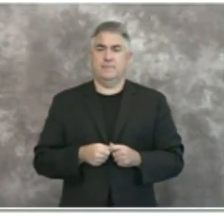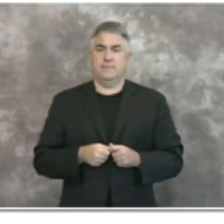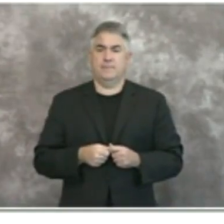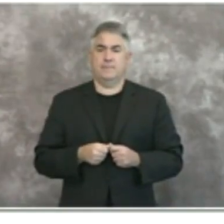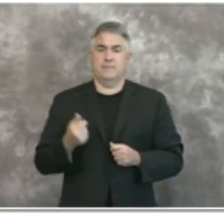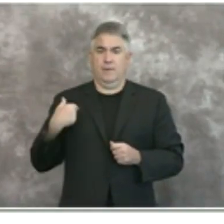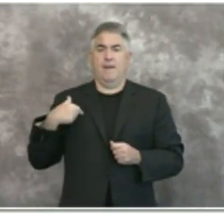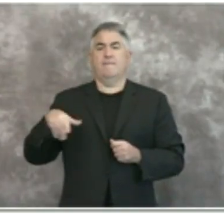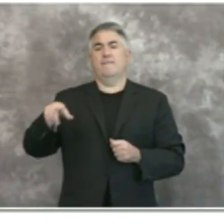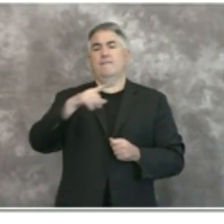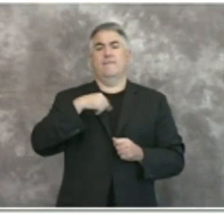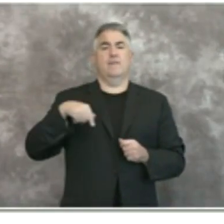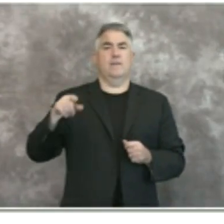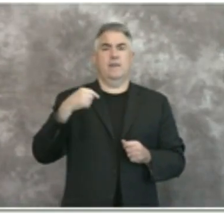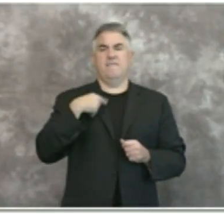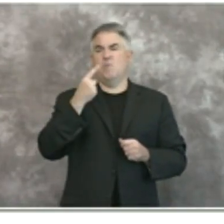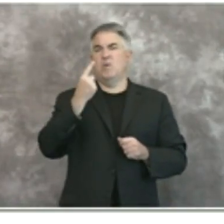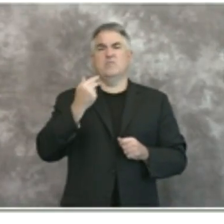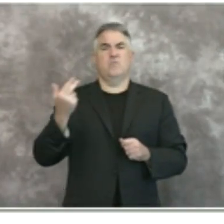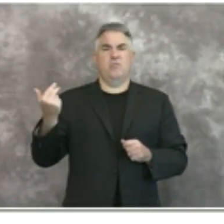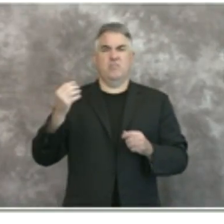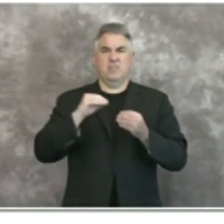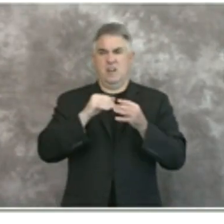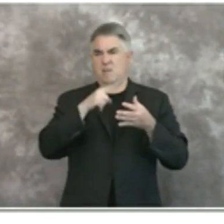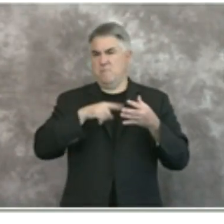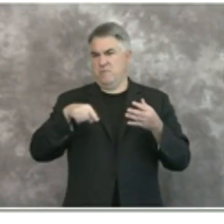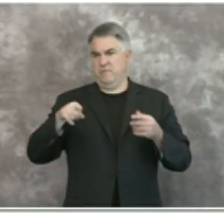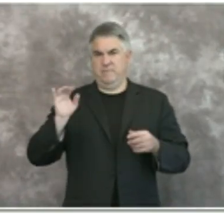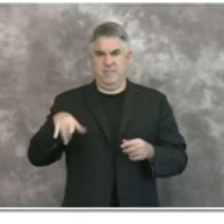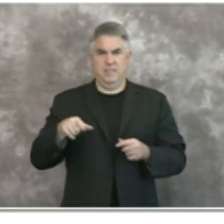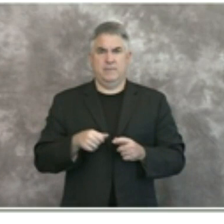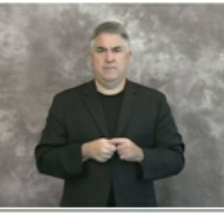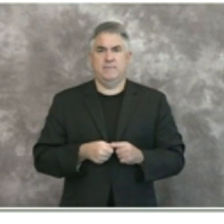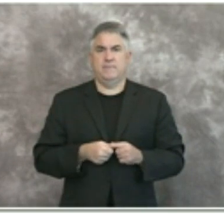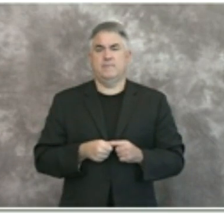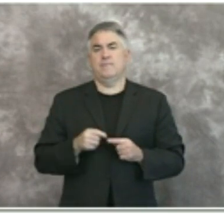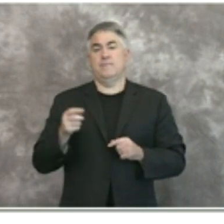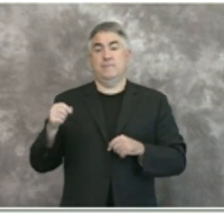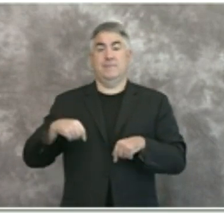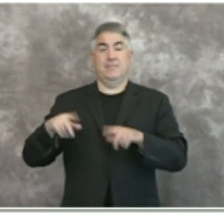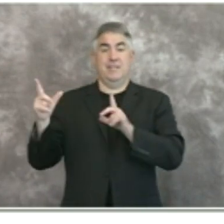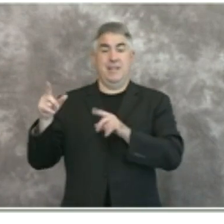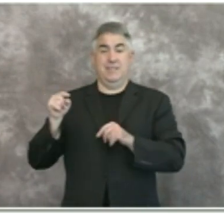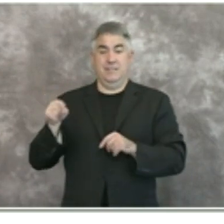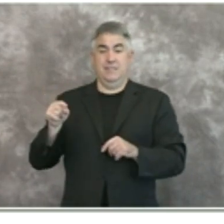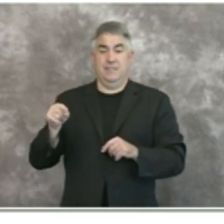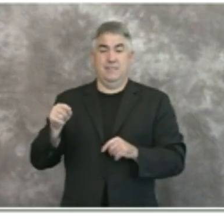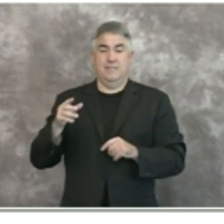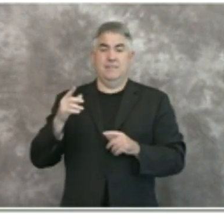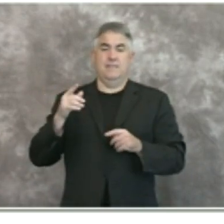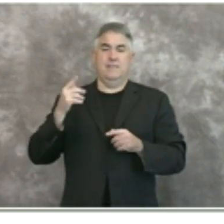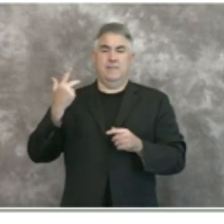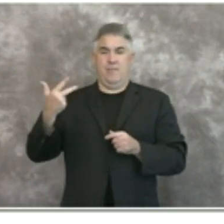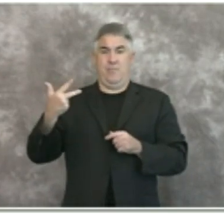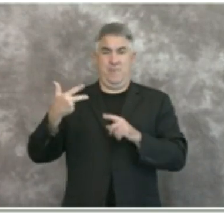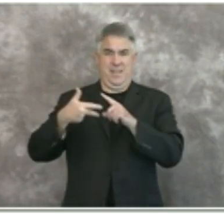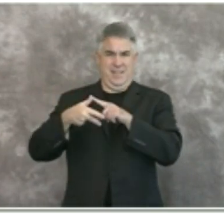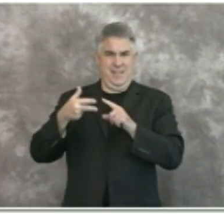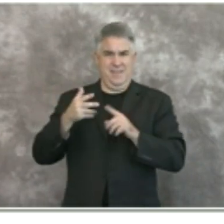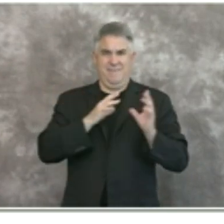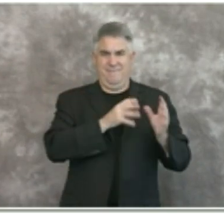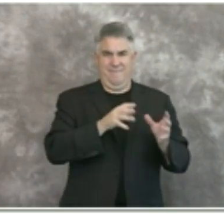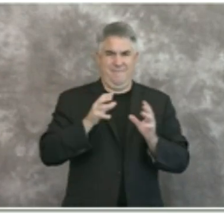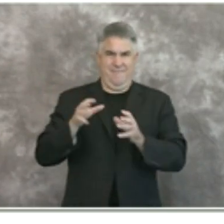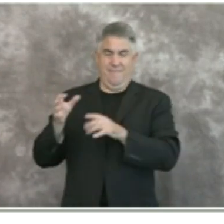original 13 and we highlighted for you on a previous slide in a previous effort uh we focused in on the three that by themselves uh